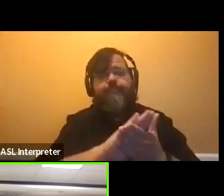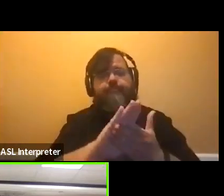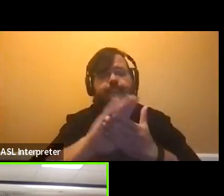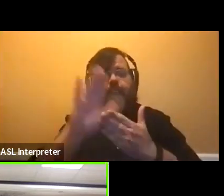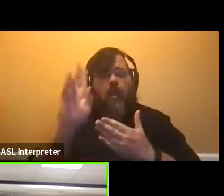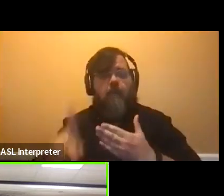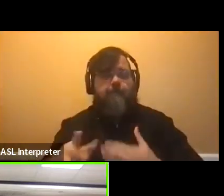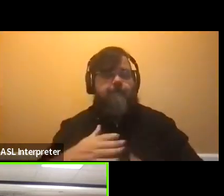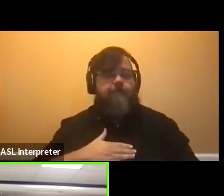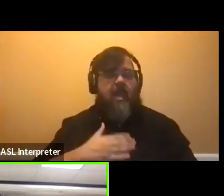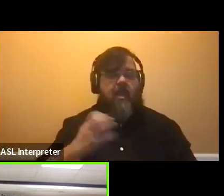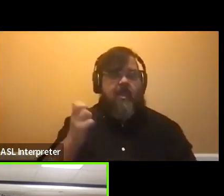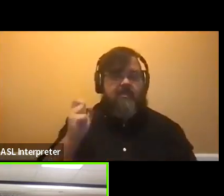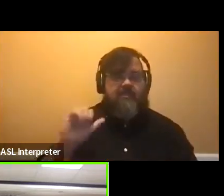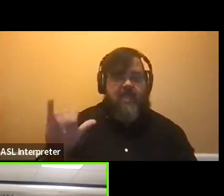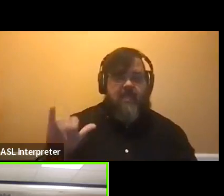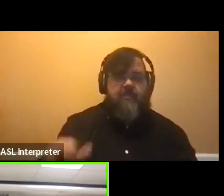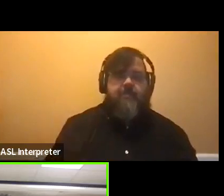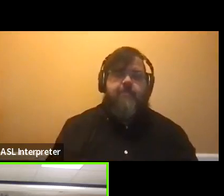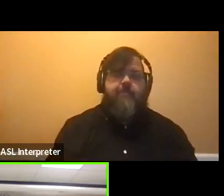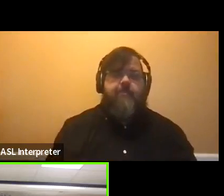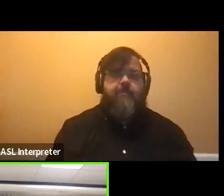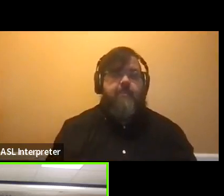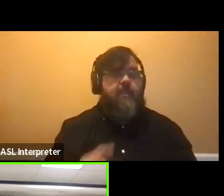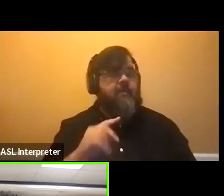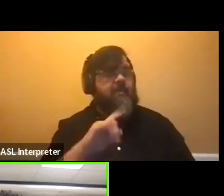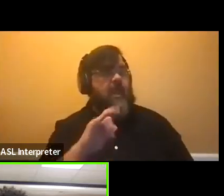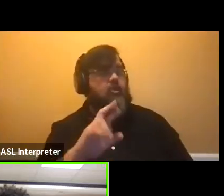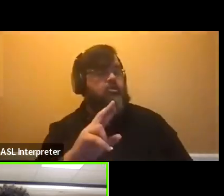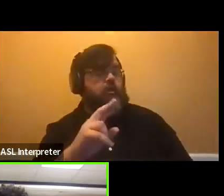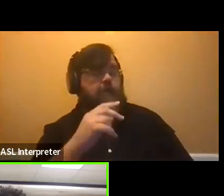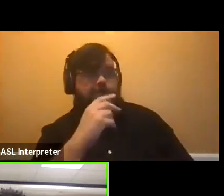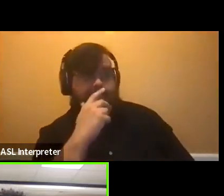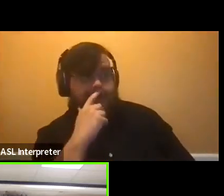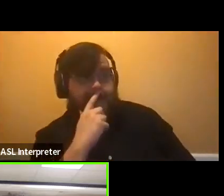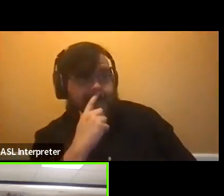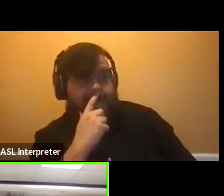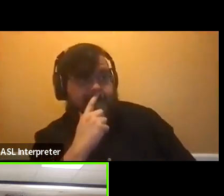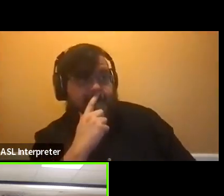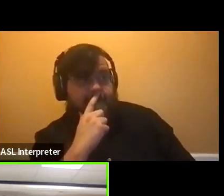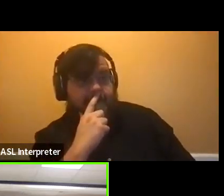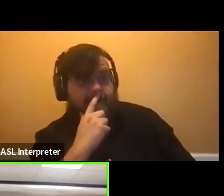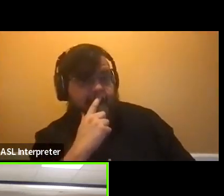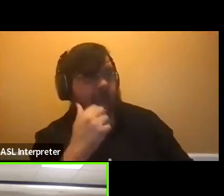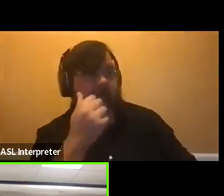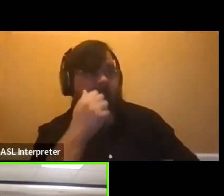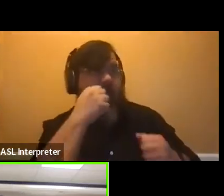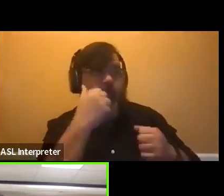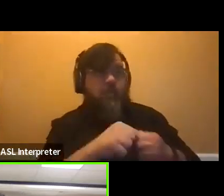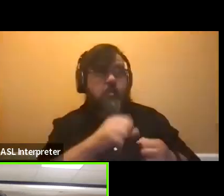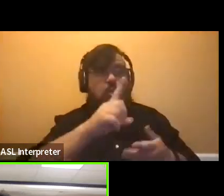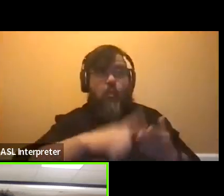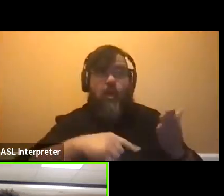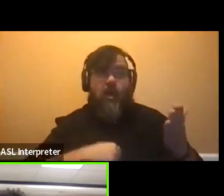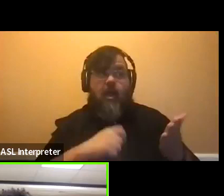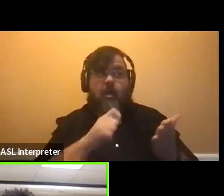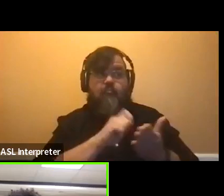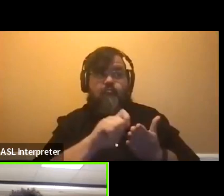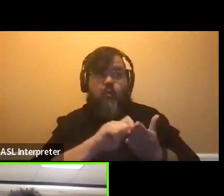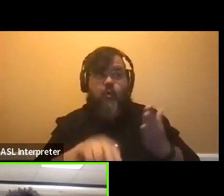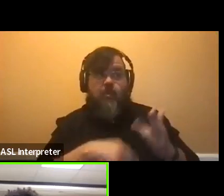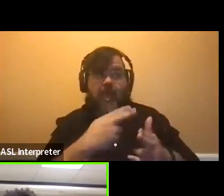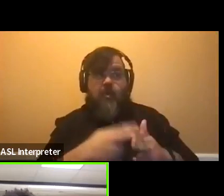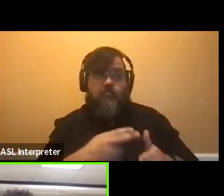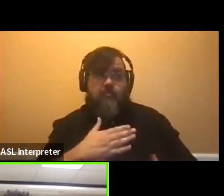Um, just to echo what Nim said, um, I'm going to be honest. I really don't remember the prompt so long. Um, but,